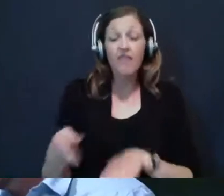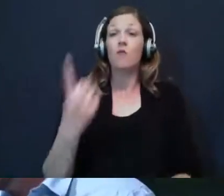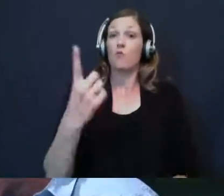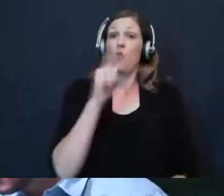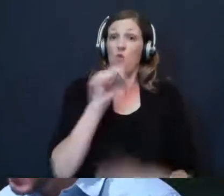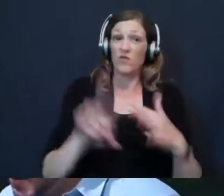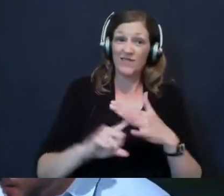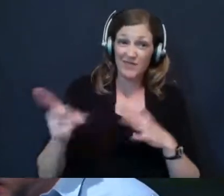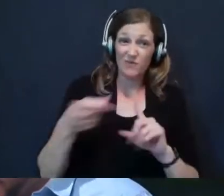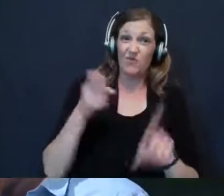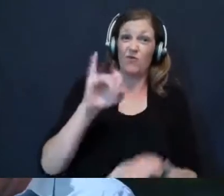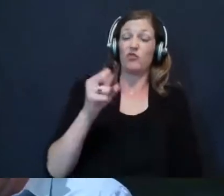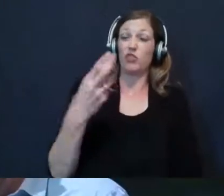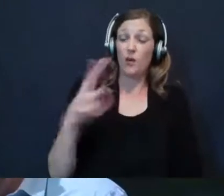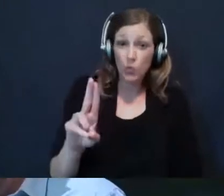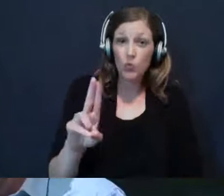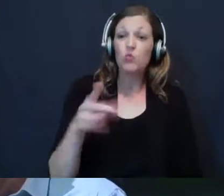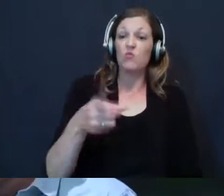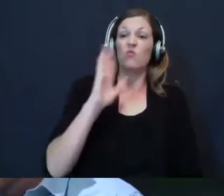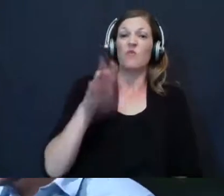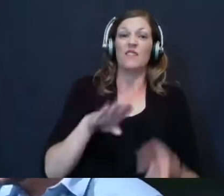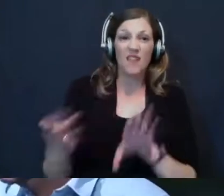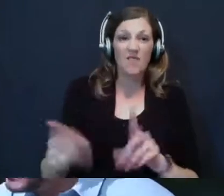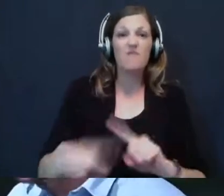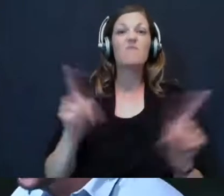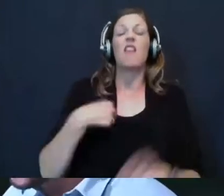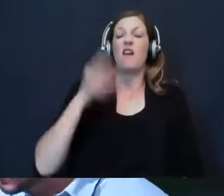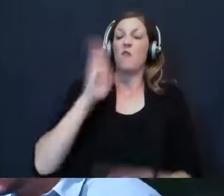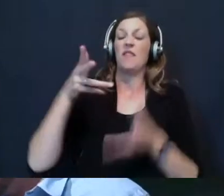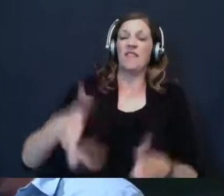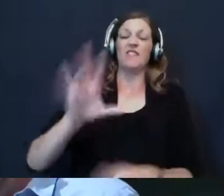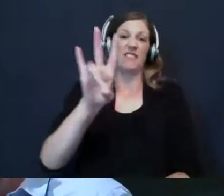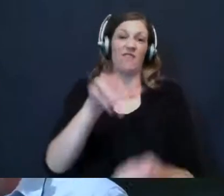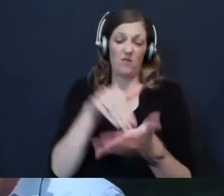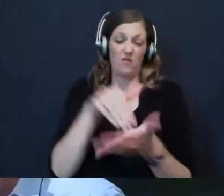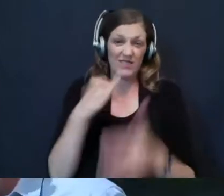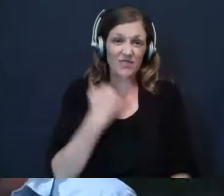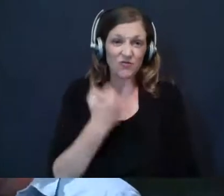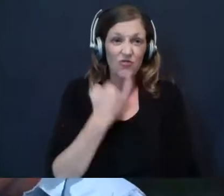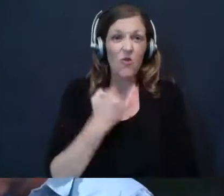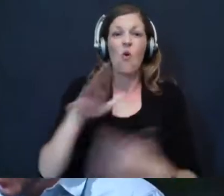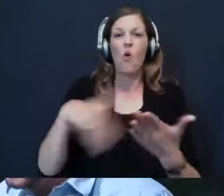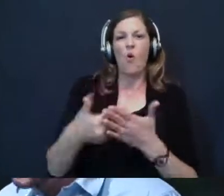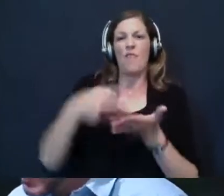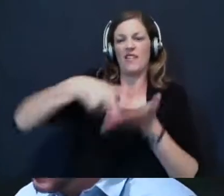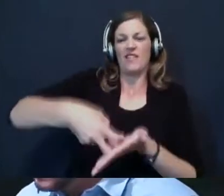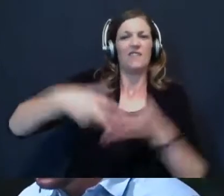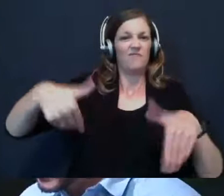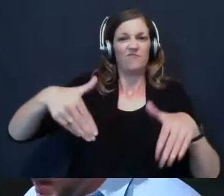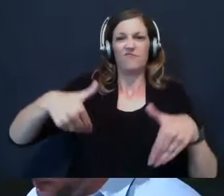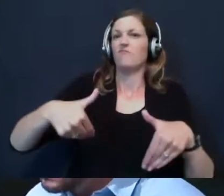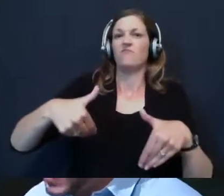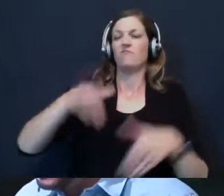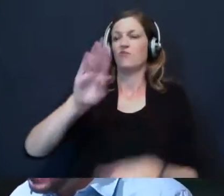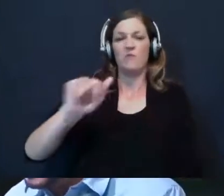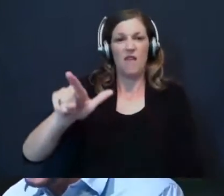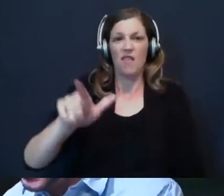shall Elisha put to death. Yet I will leave 7,000 in Israel, all the knees that have not bowed to Baal, and